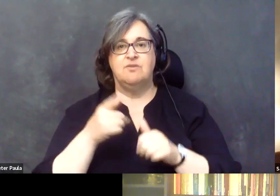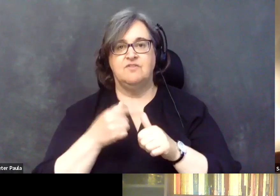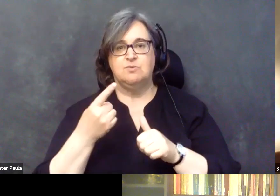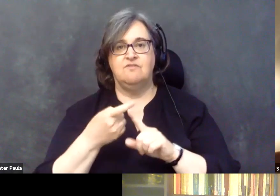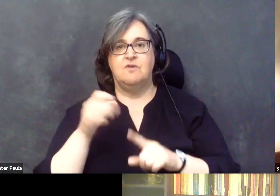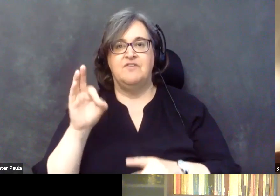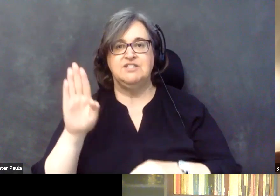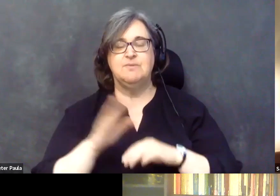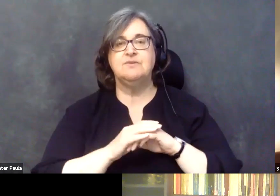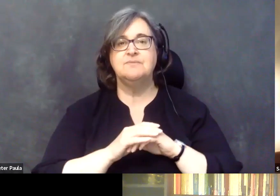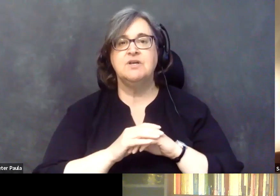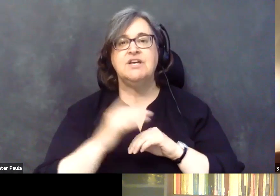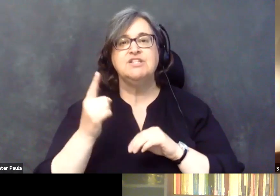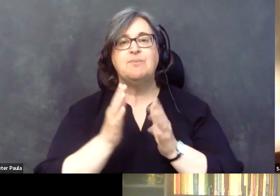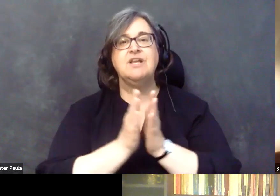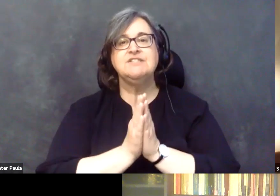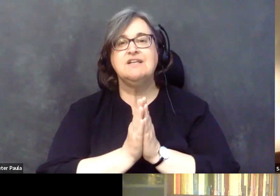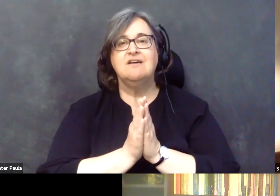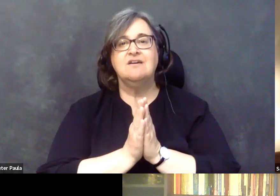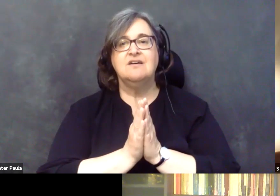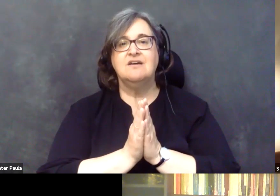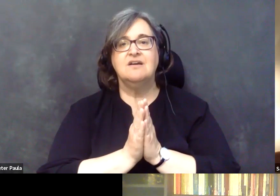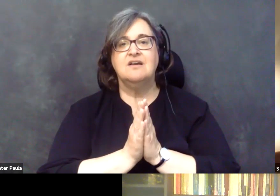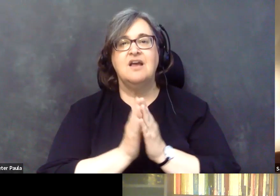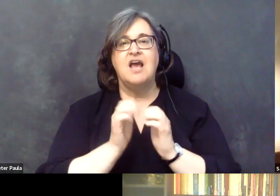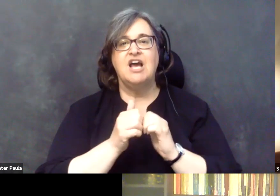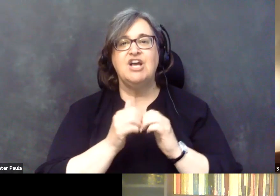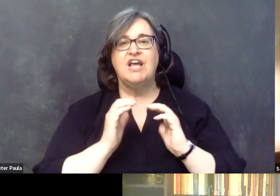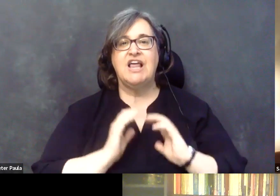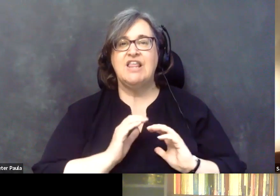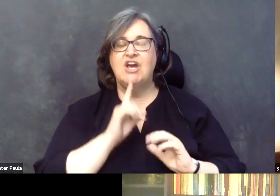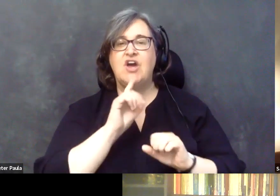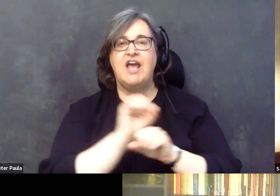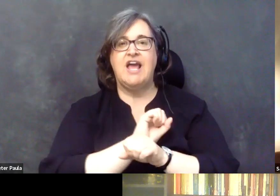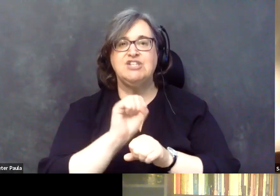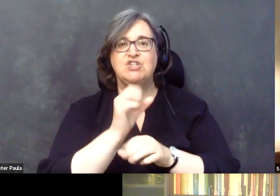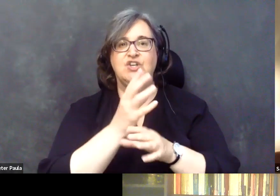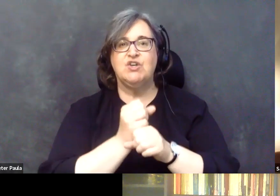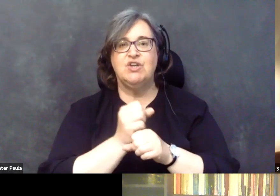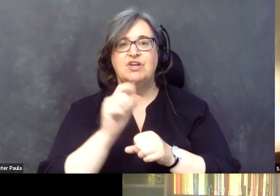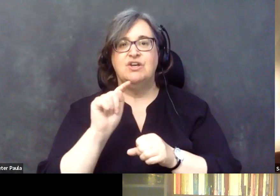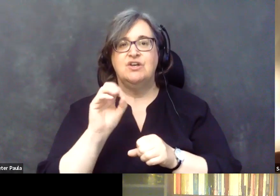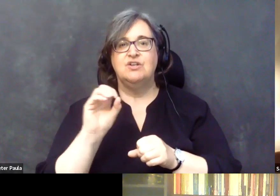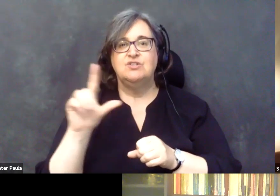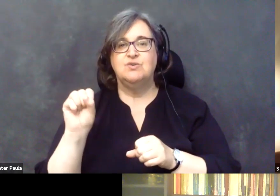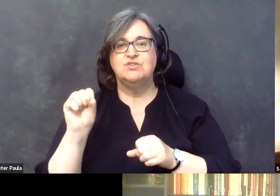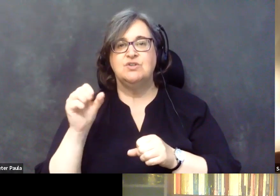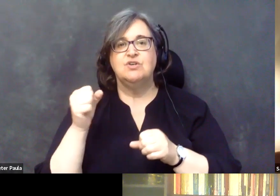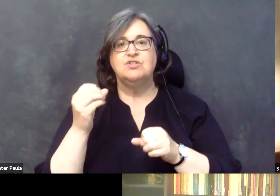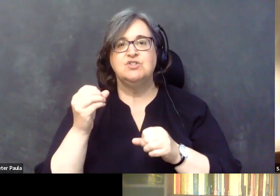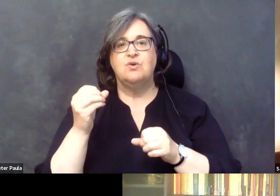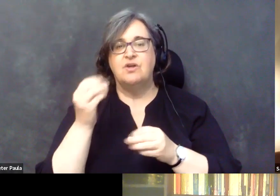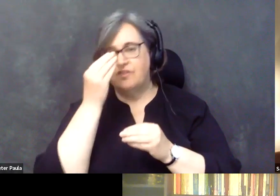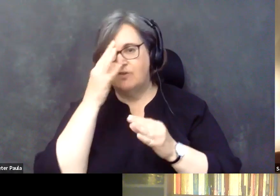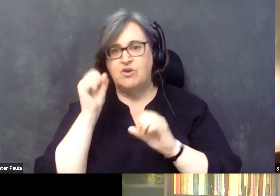Um, so someone's asking, how does the, the client actually get the tools so the info can be transferred to the doctor?